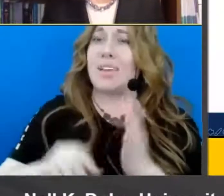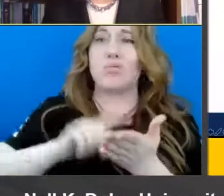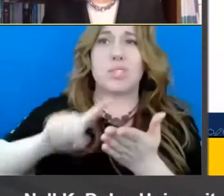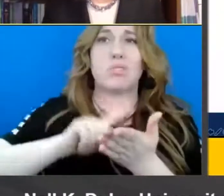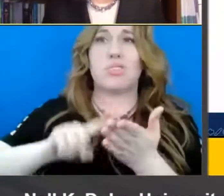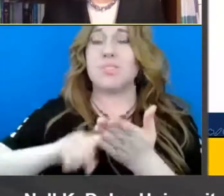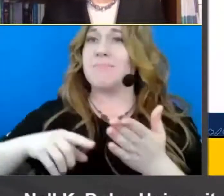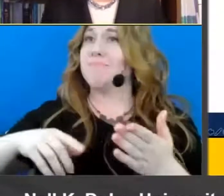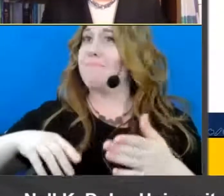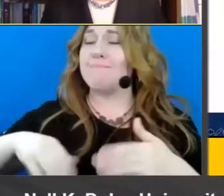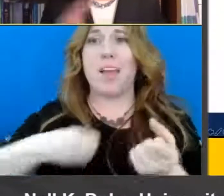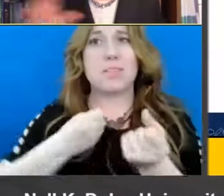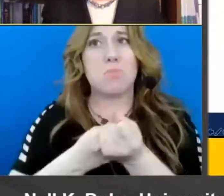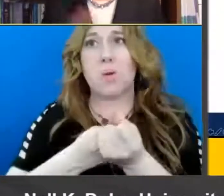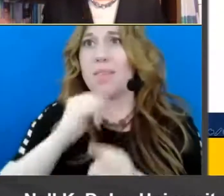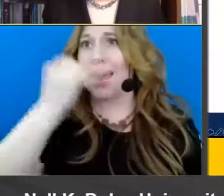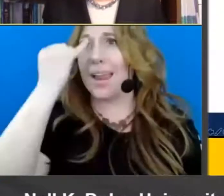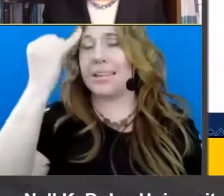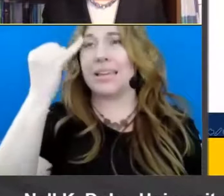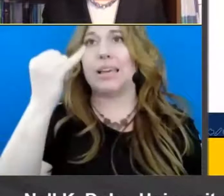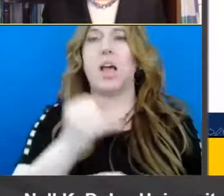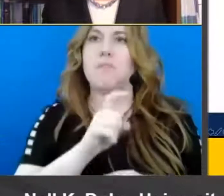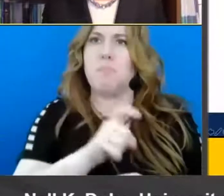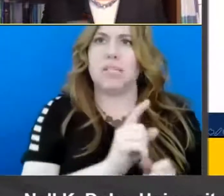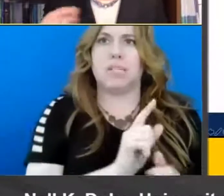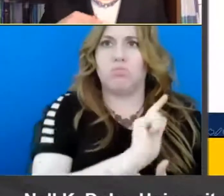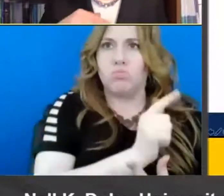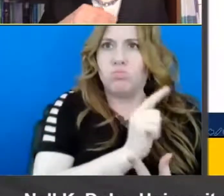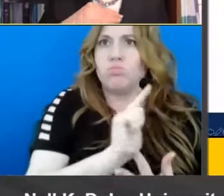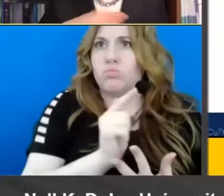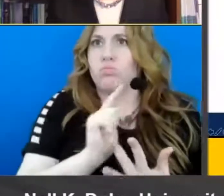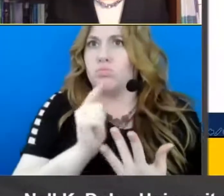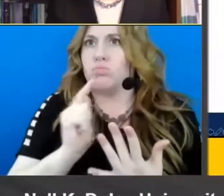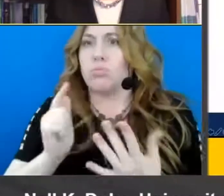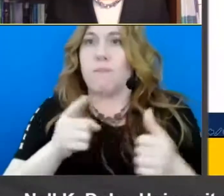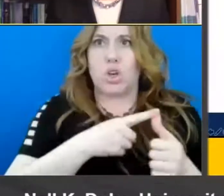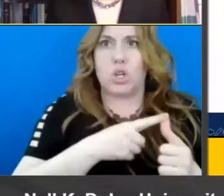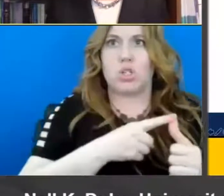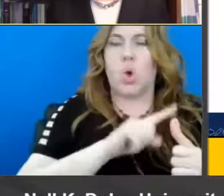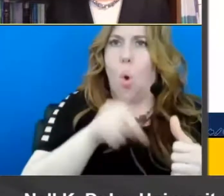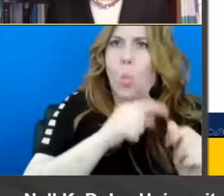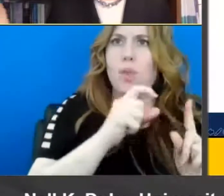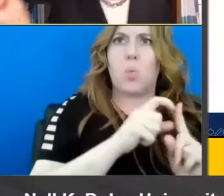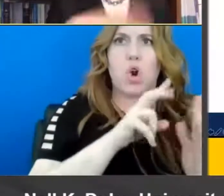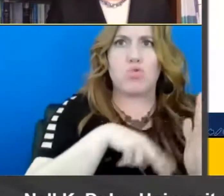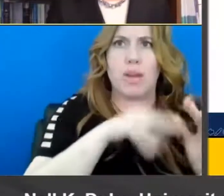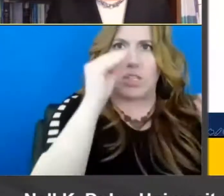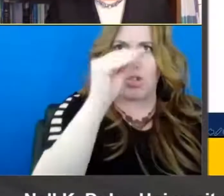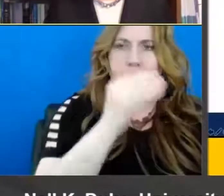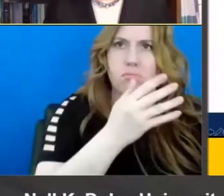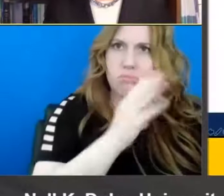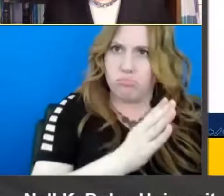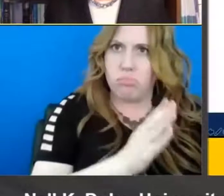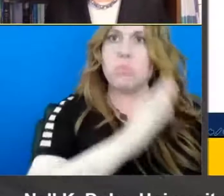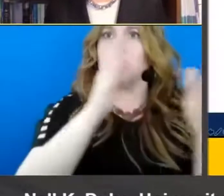not supported this notion of a sequential um approach where first you do nothing but word reading instruction and then later you do comprehension